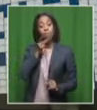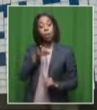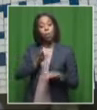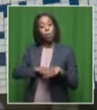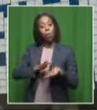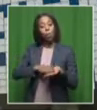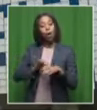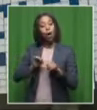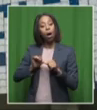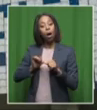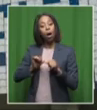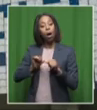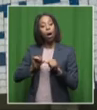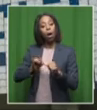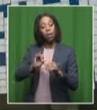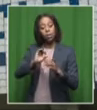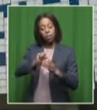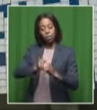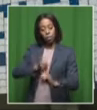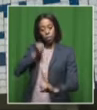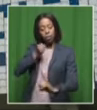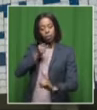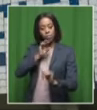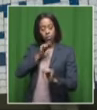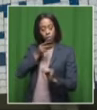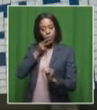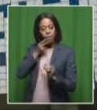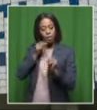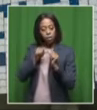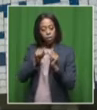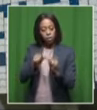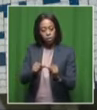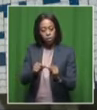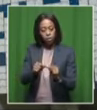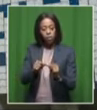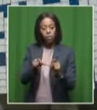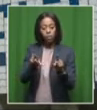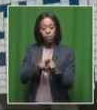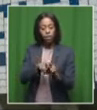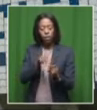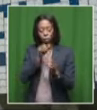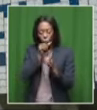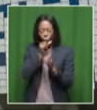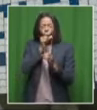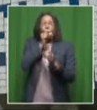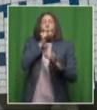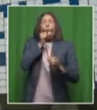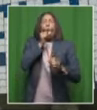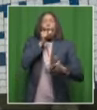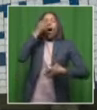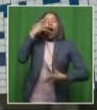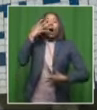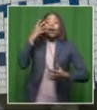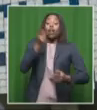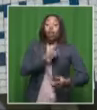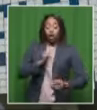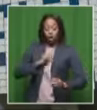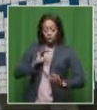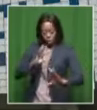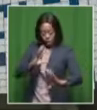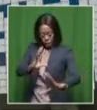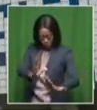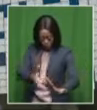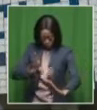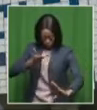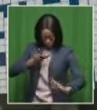lung height also means you have to draw with a lot of effort to your lungs, and that begins